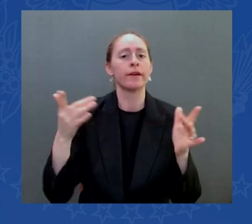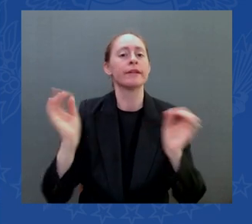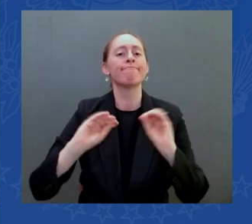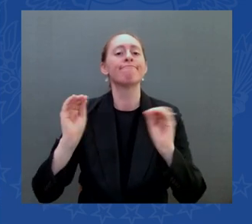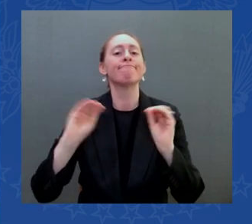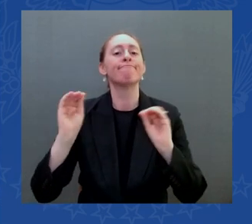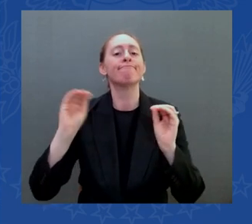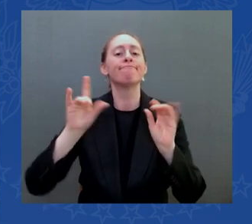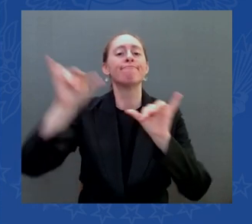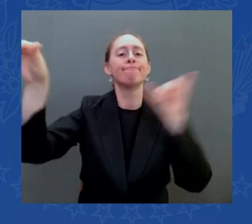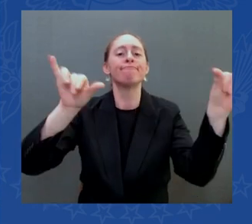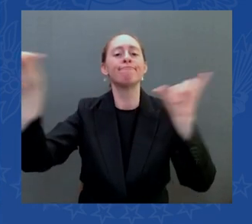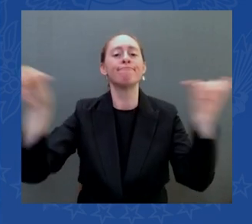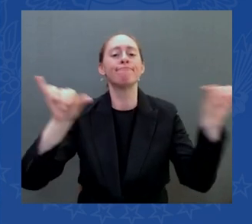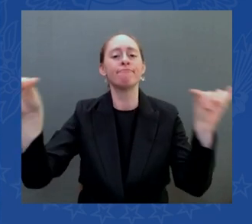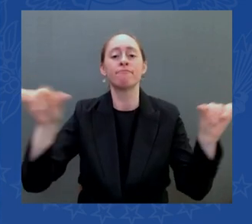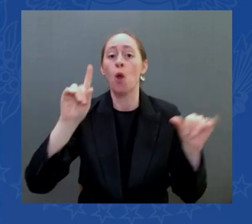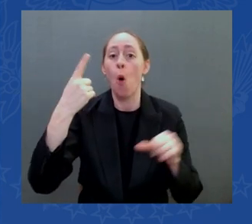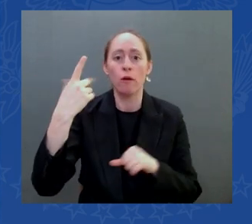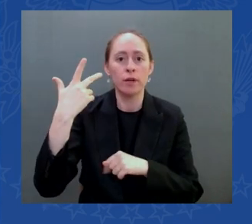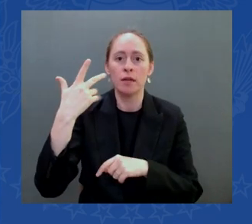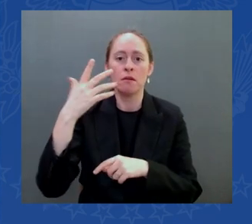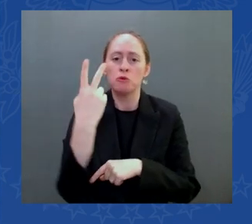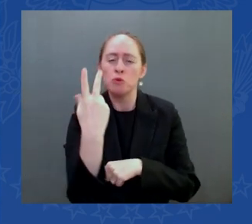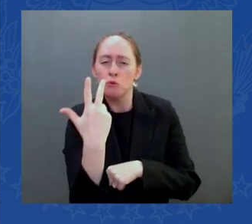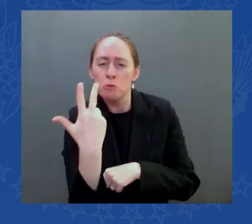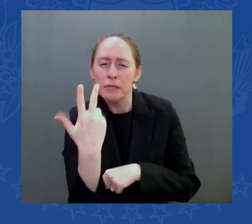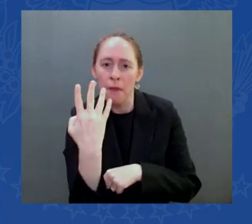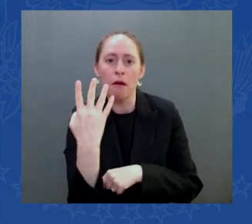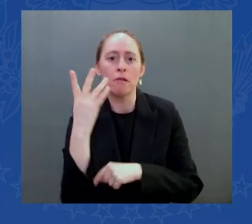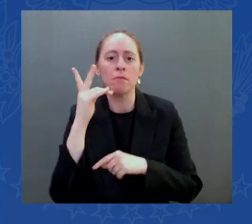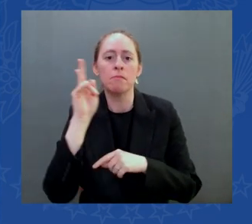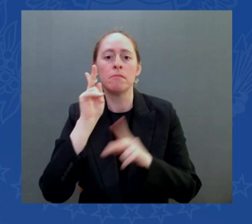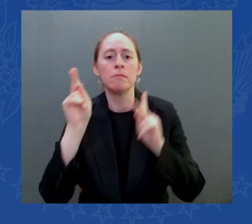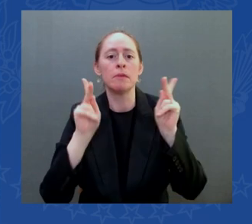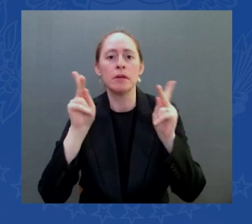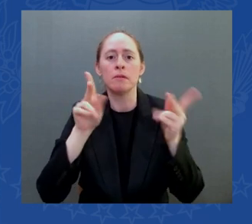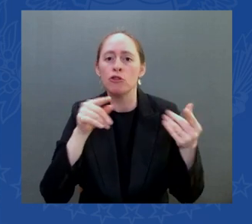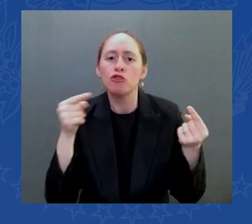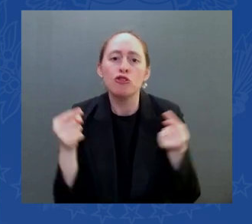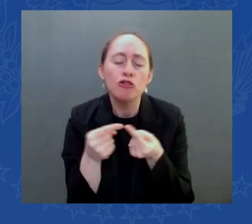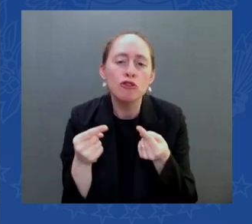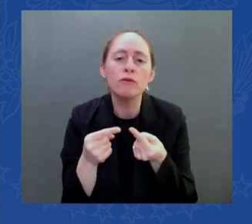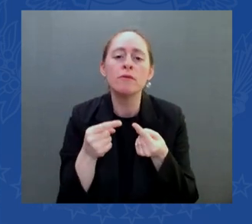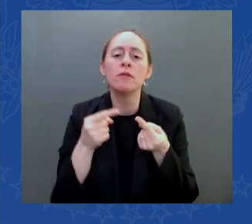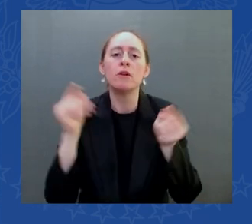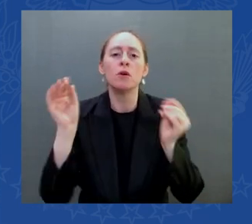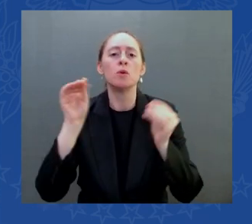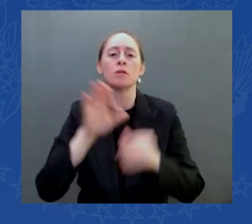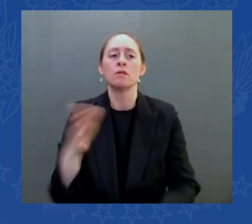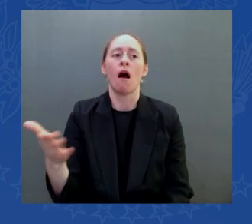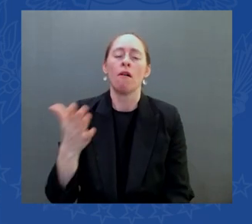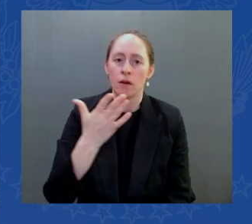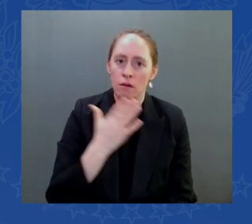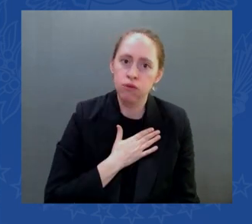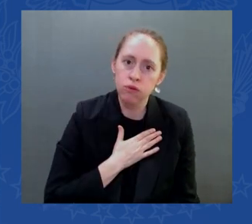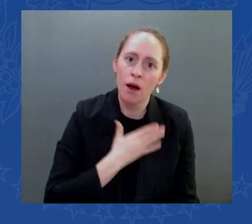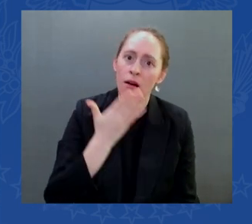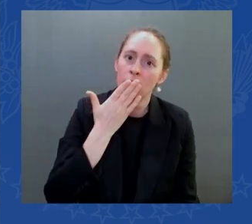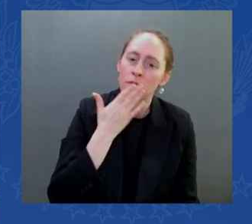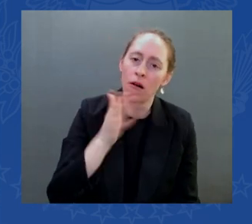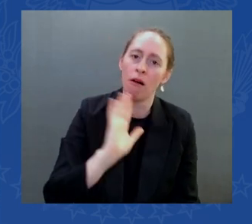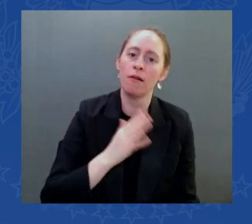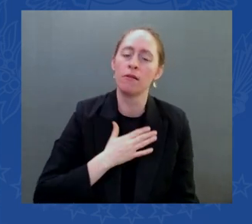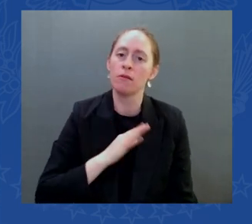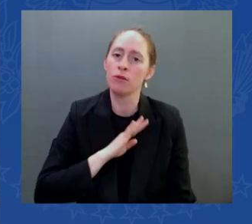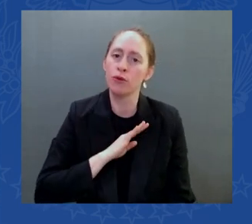and you know i was when i was doing the recovery act in our last administration obama biden i was in